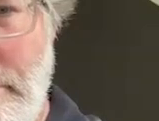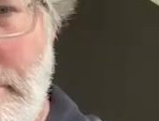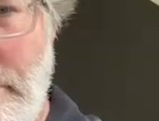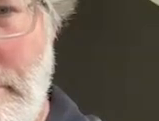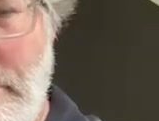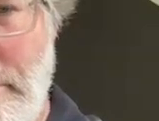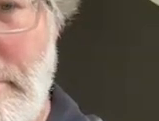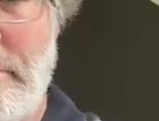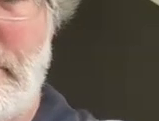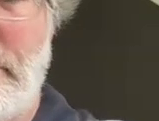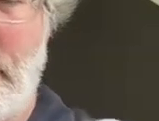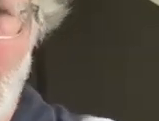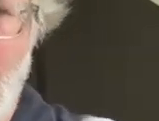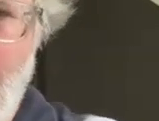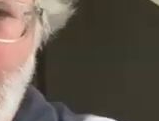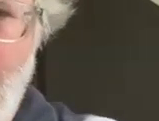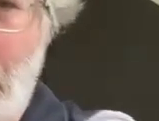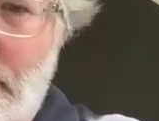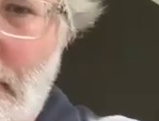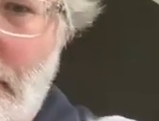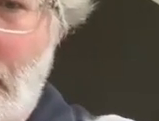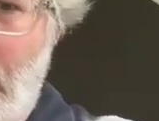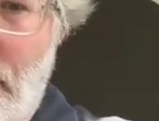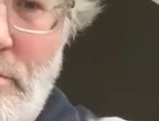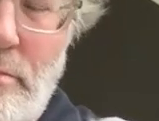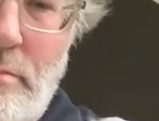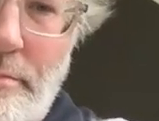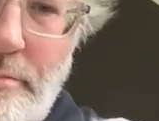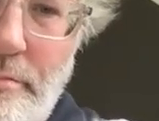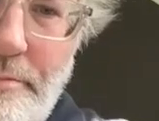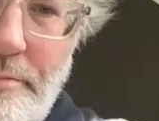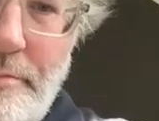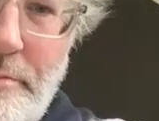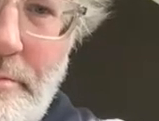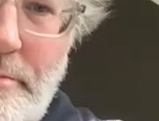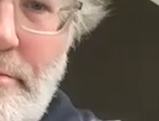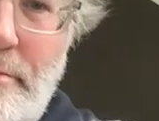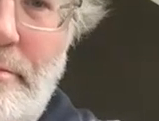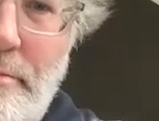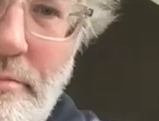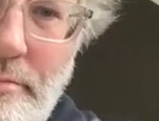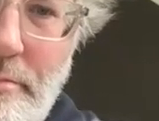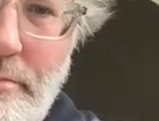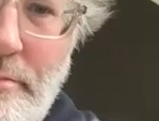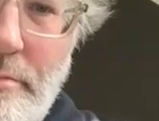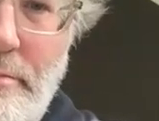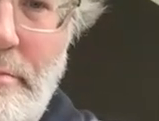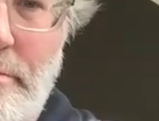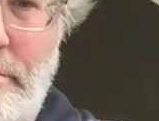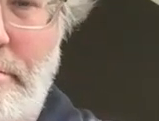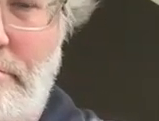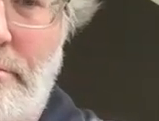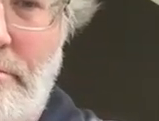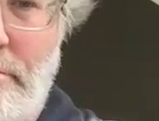some of the you know now there are dozens of really inviolable climate reports you know the ipcc